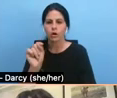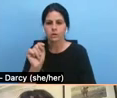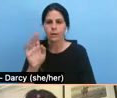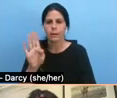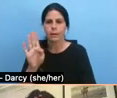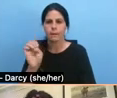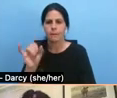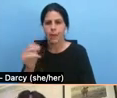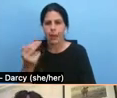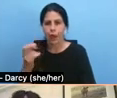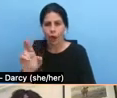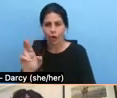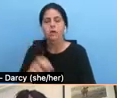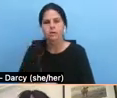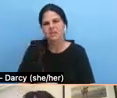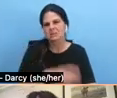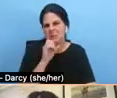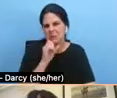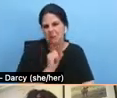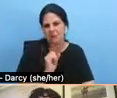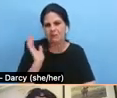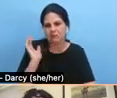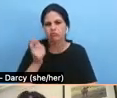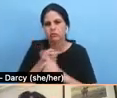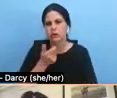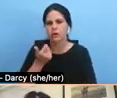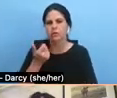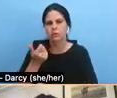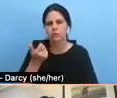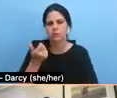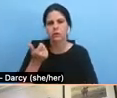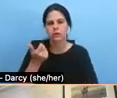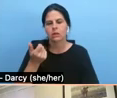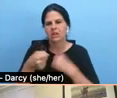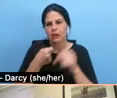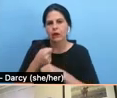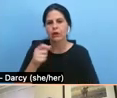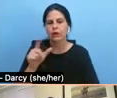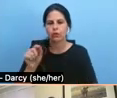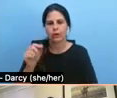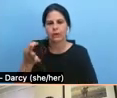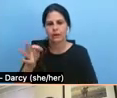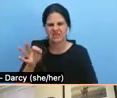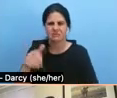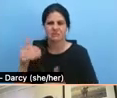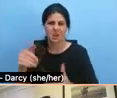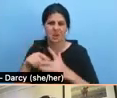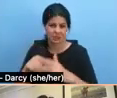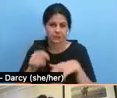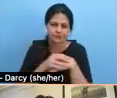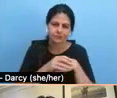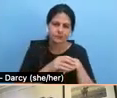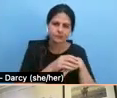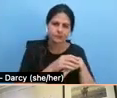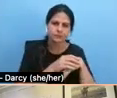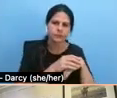because it was from 2019. So just to get that started. But what are the benefits